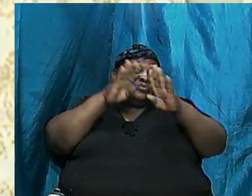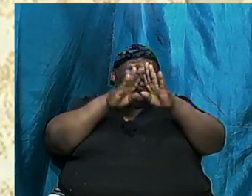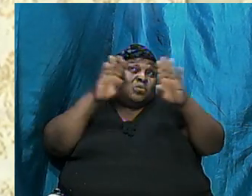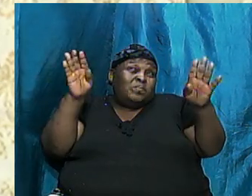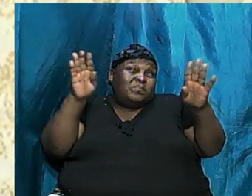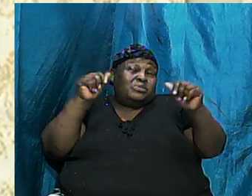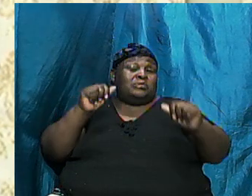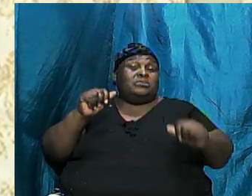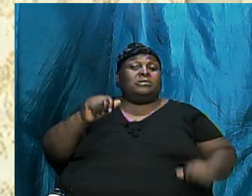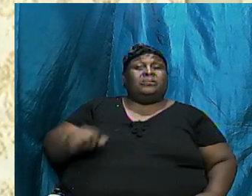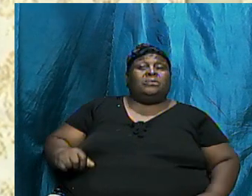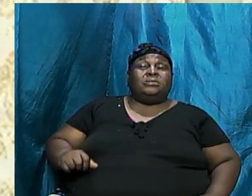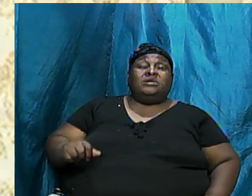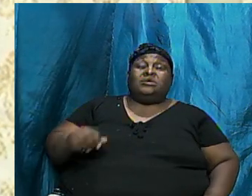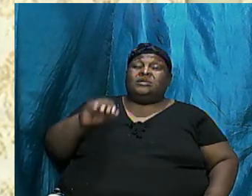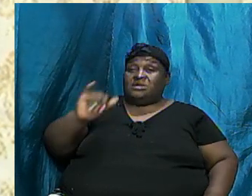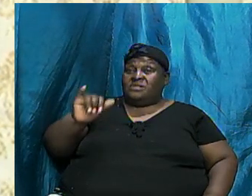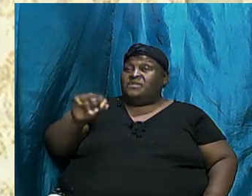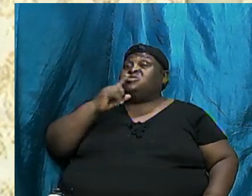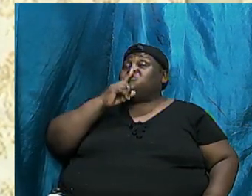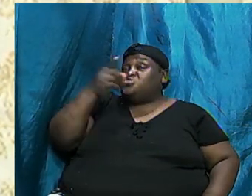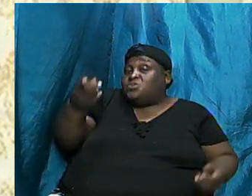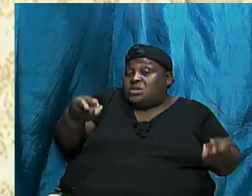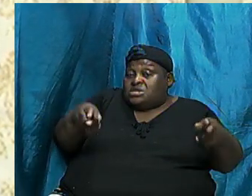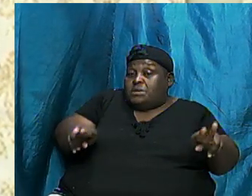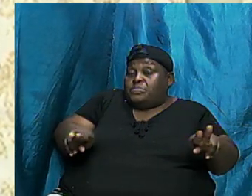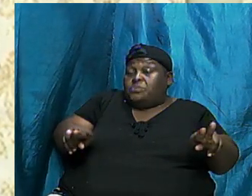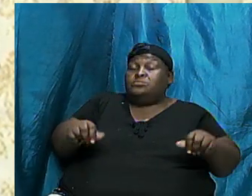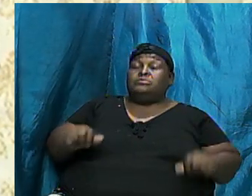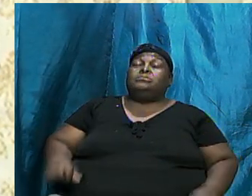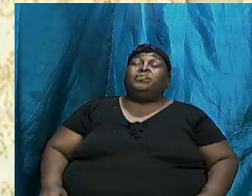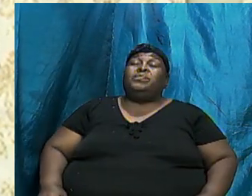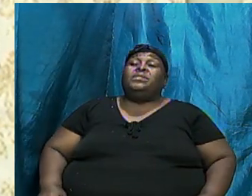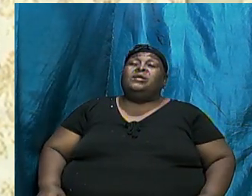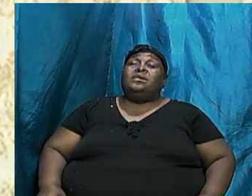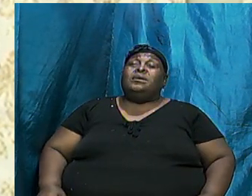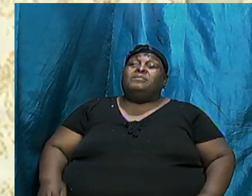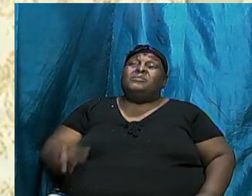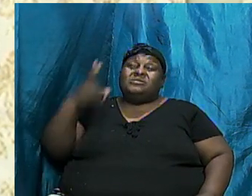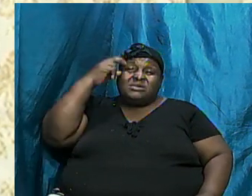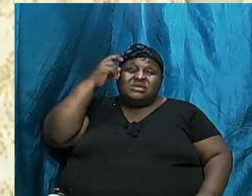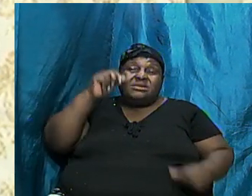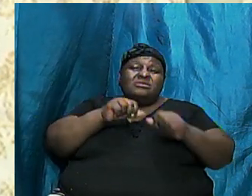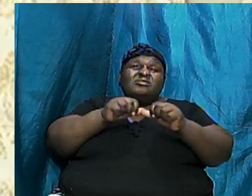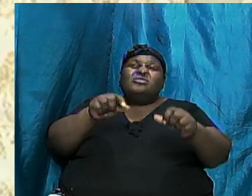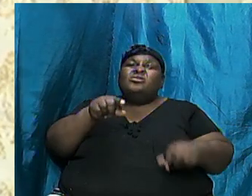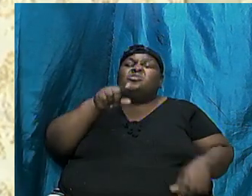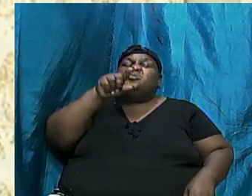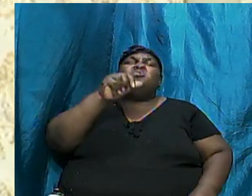things would have been opened. And that was true. And that happened. But then he went on to say, you will not surely die.